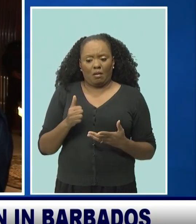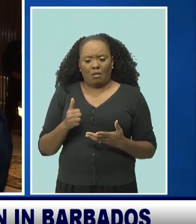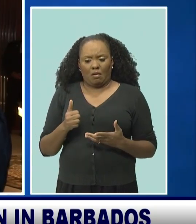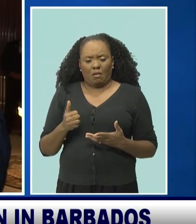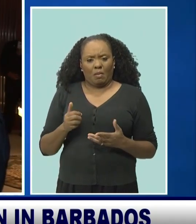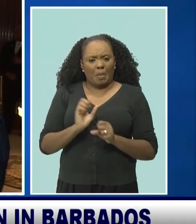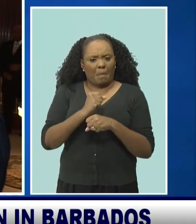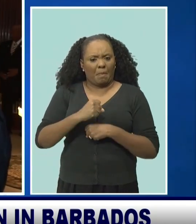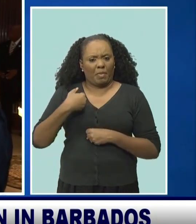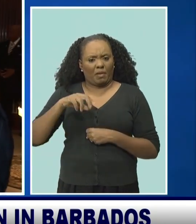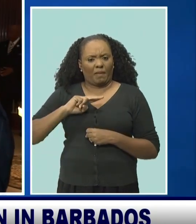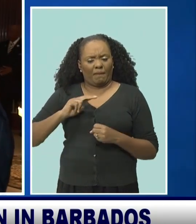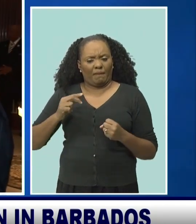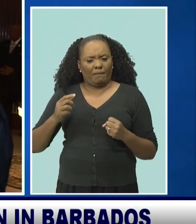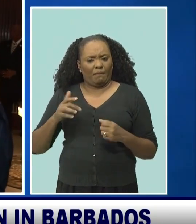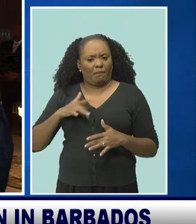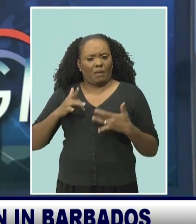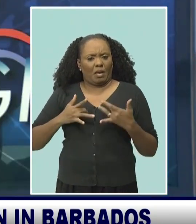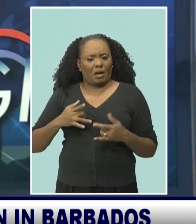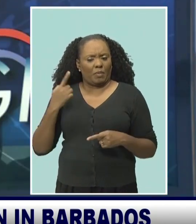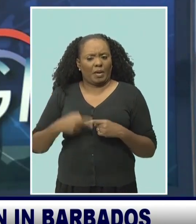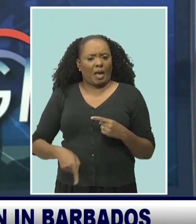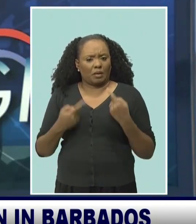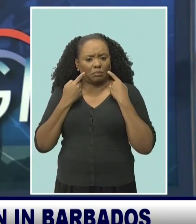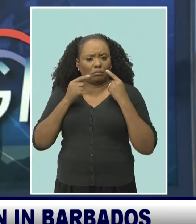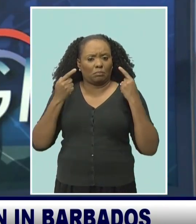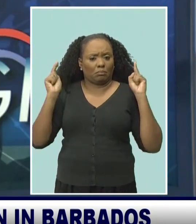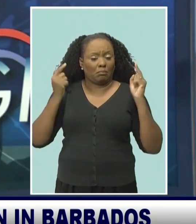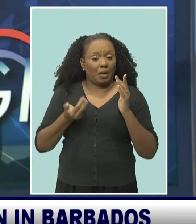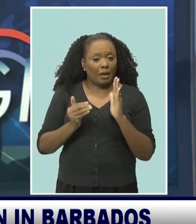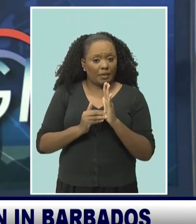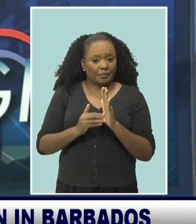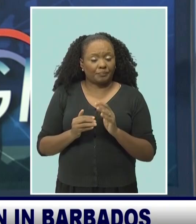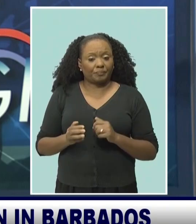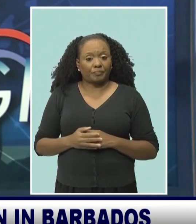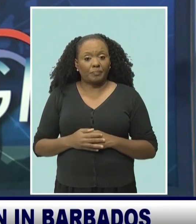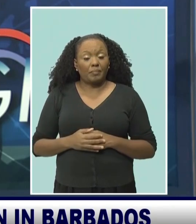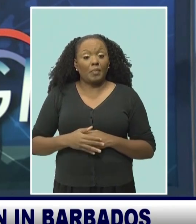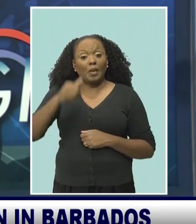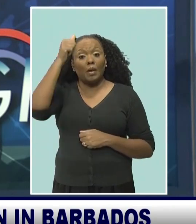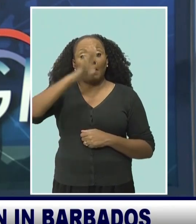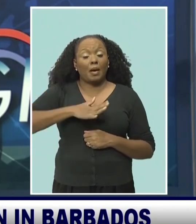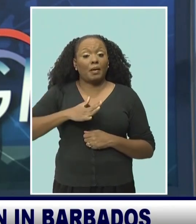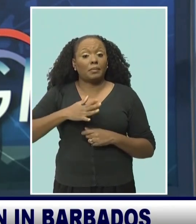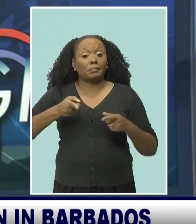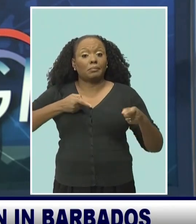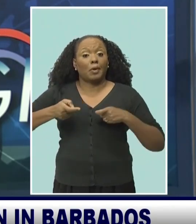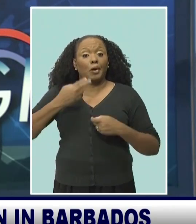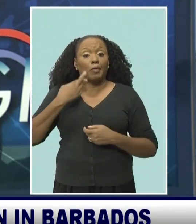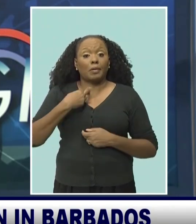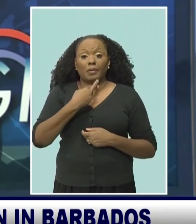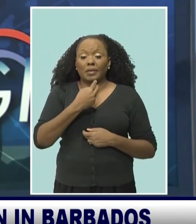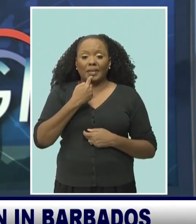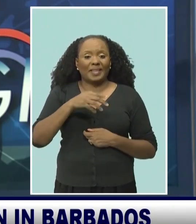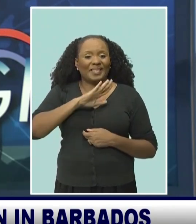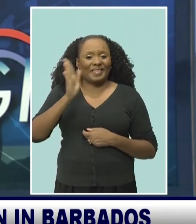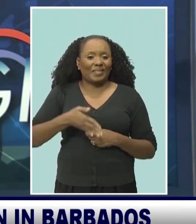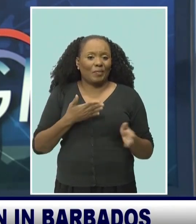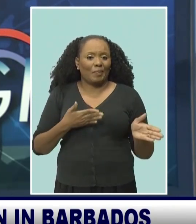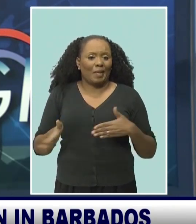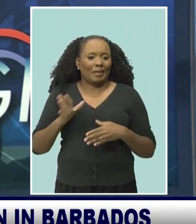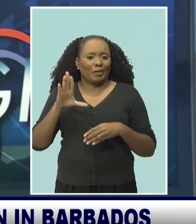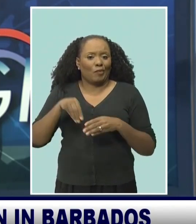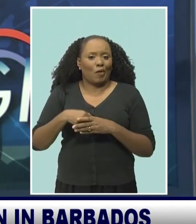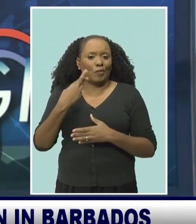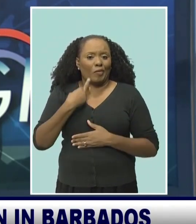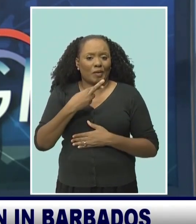feel that we cannot make it again. Mr. Kent admits Sea never planned to get into the restaurant business, but his love for Barbados and